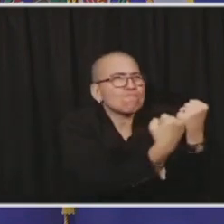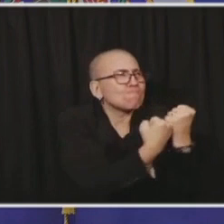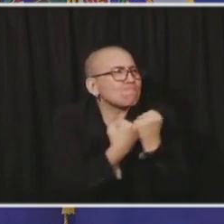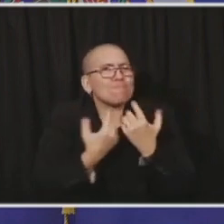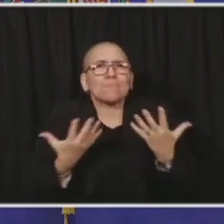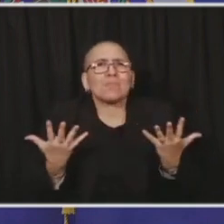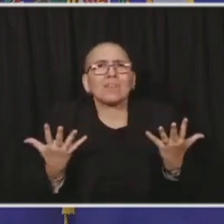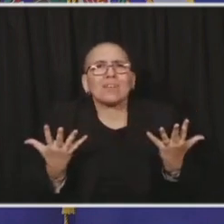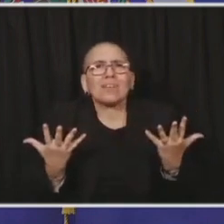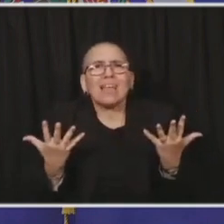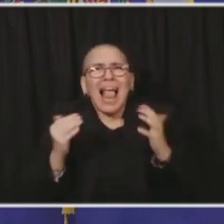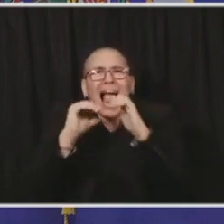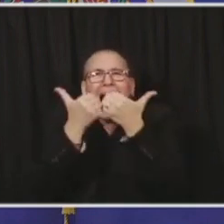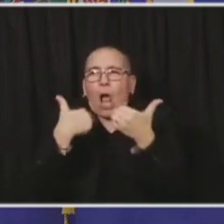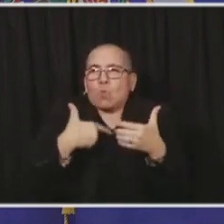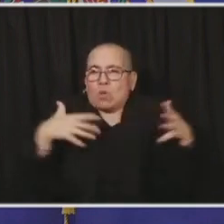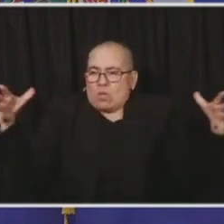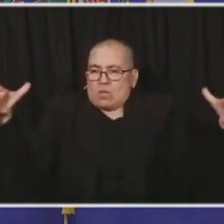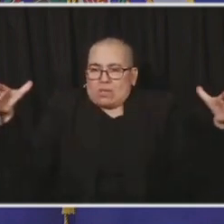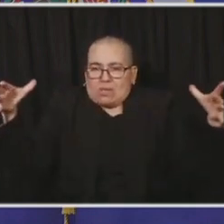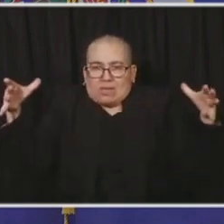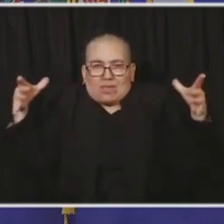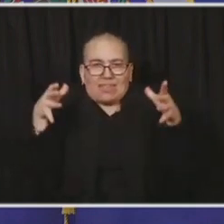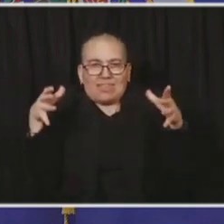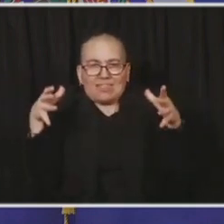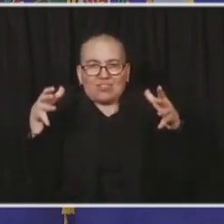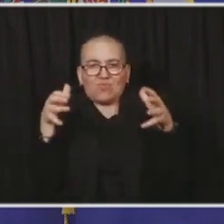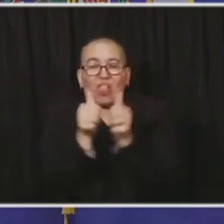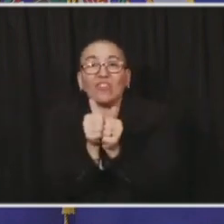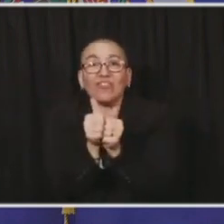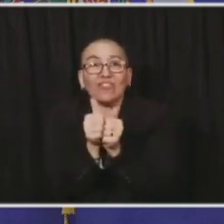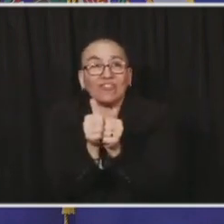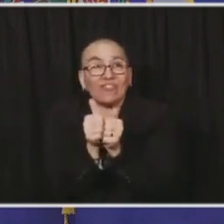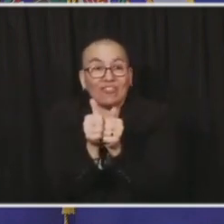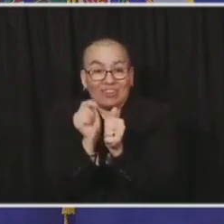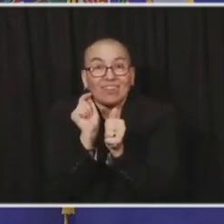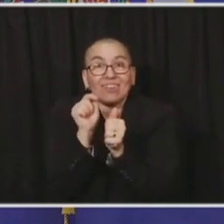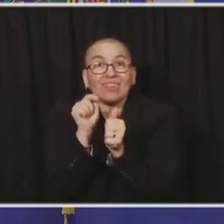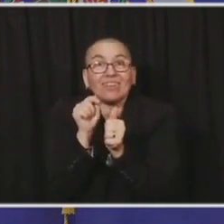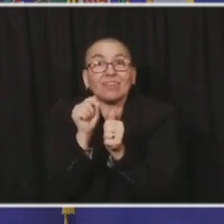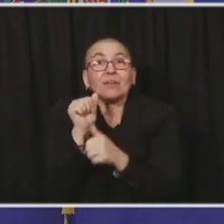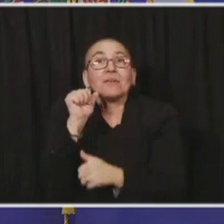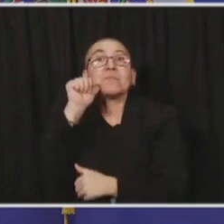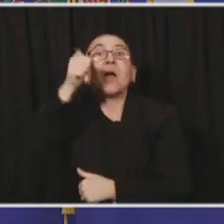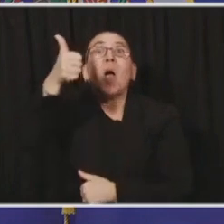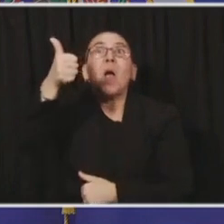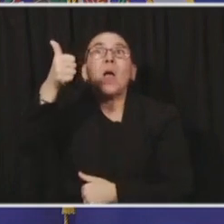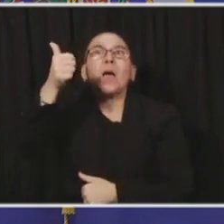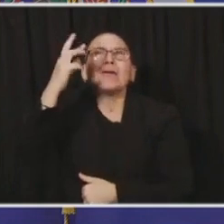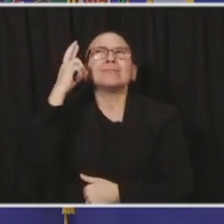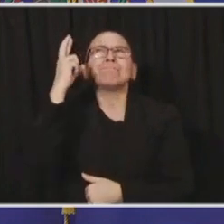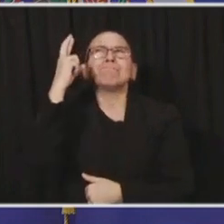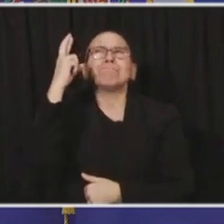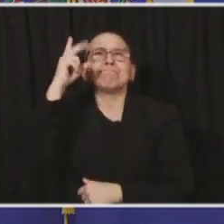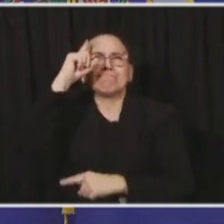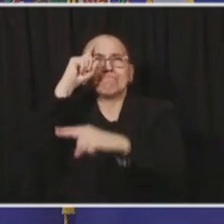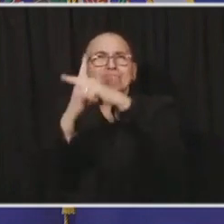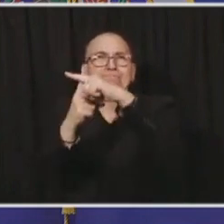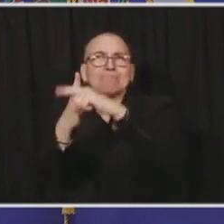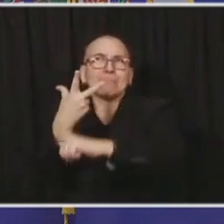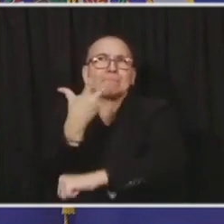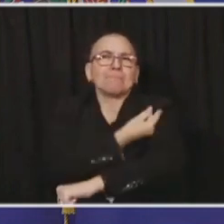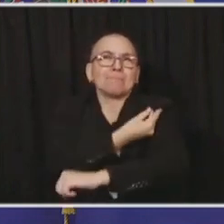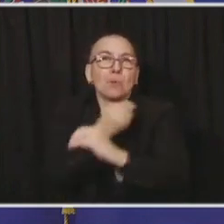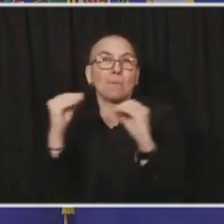And that hope of tomorrow around the vaccine requires us to be together. The vaccine will be